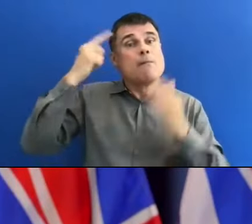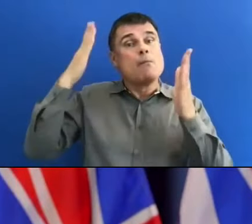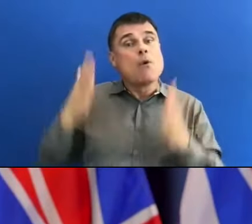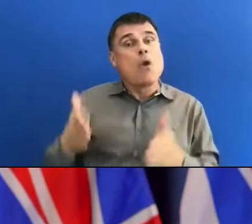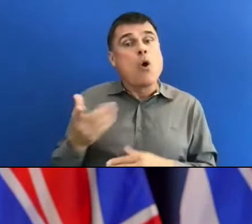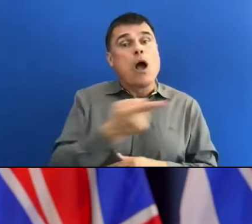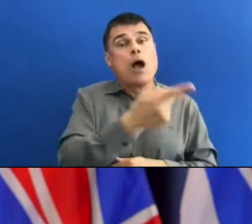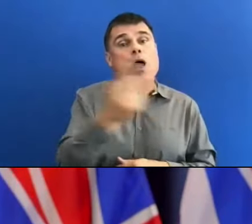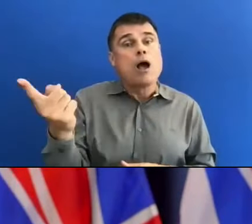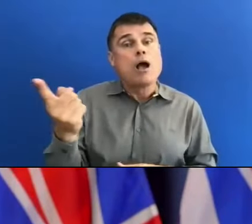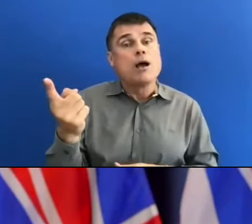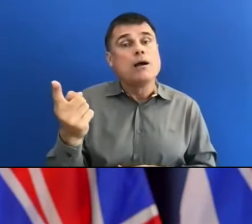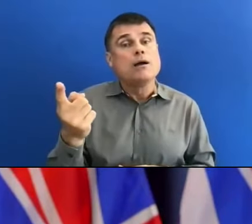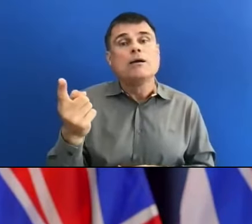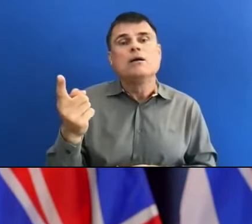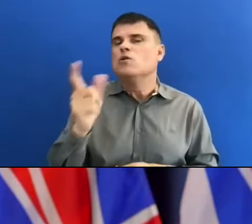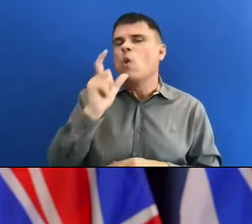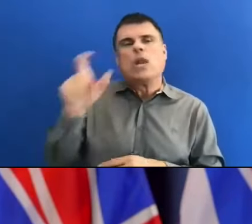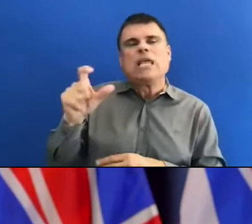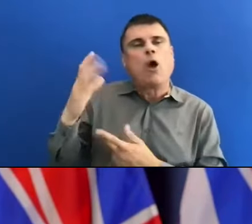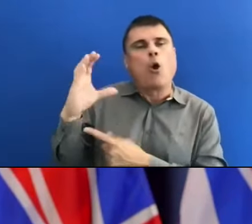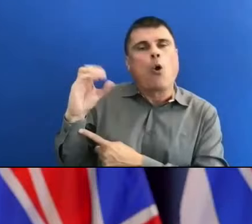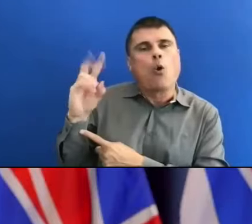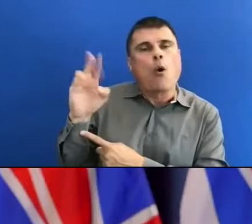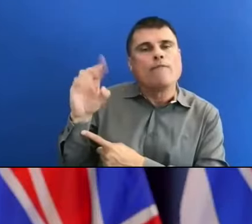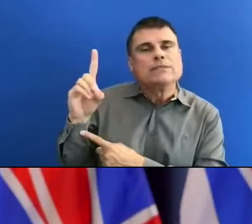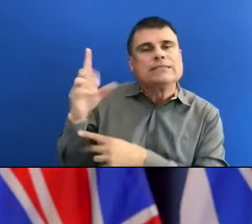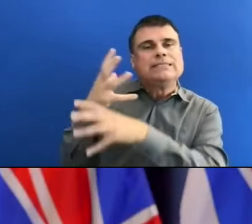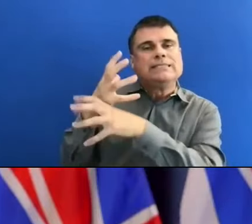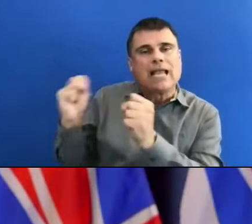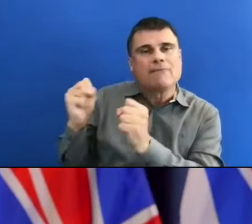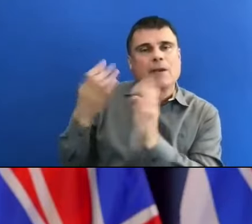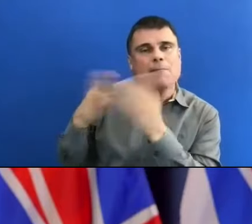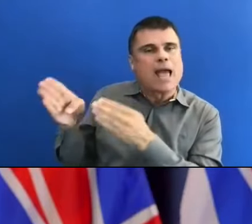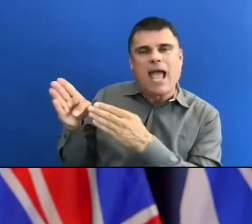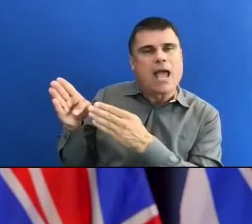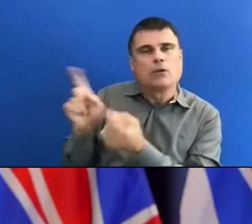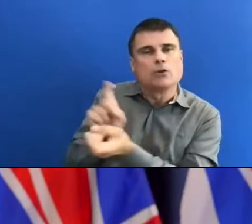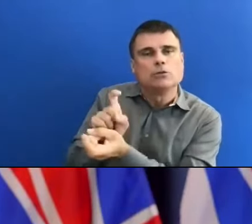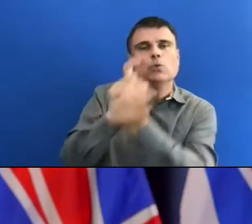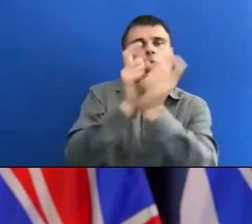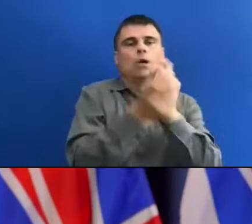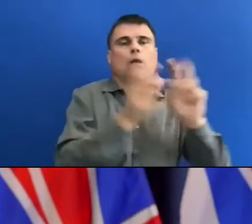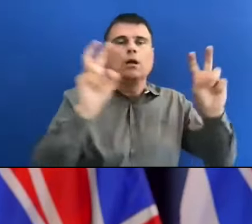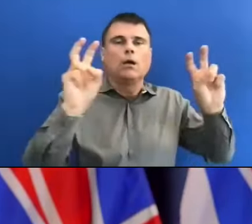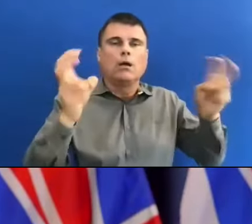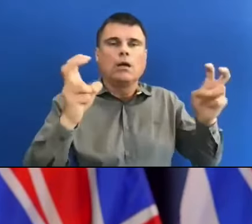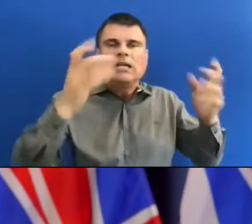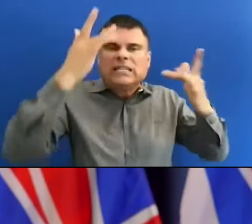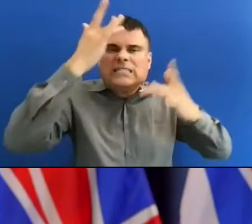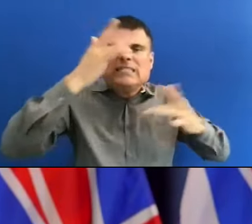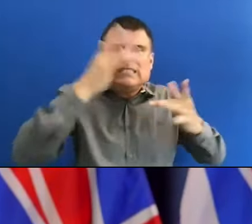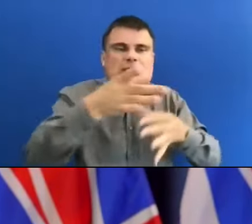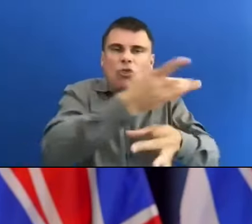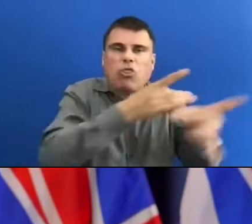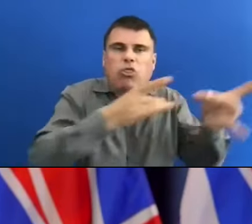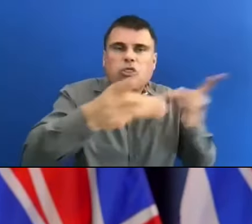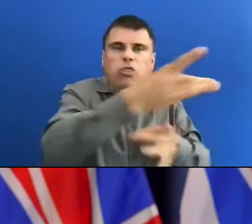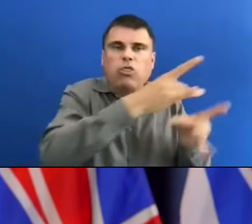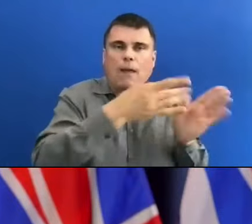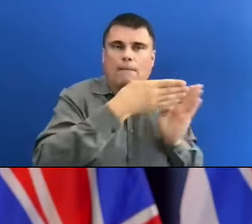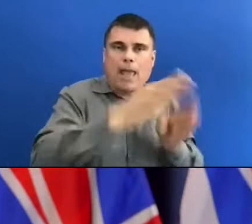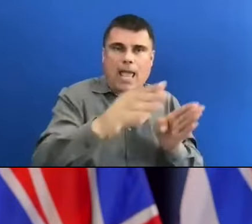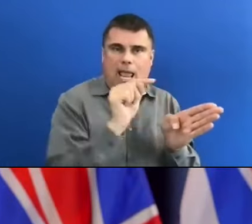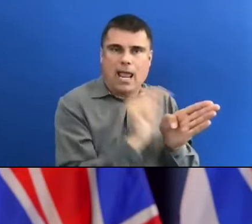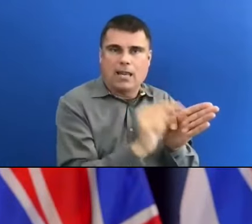They will be transitioning to disease prevention plans. WorkSafe BC has developed a communicable disease prevention